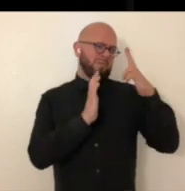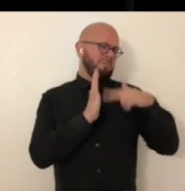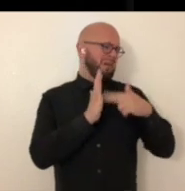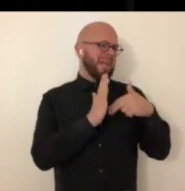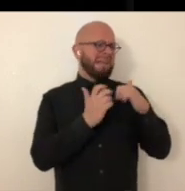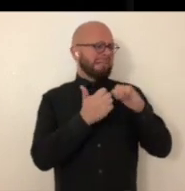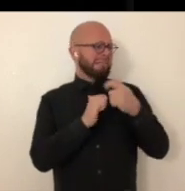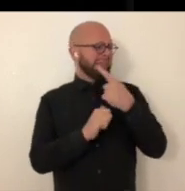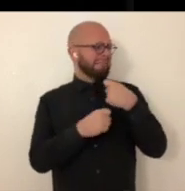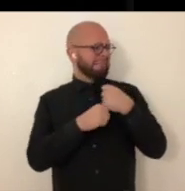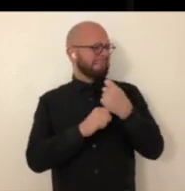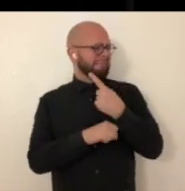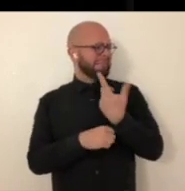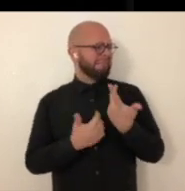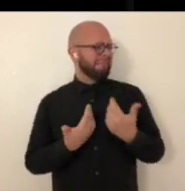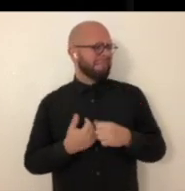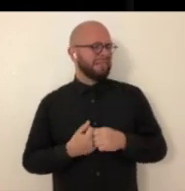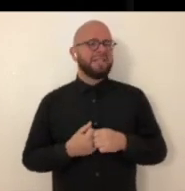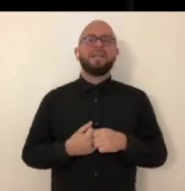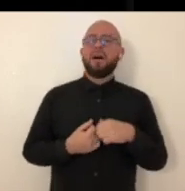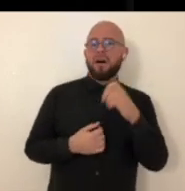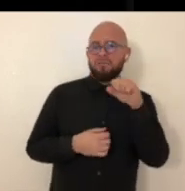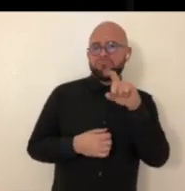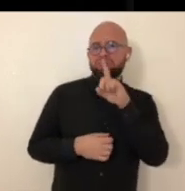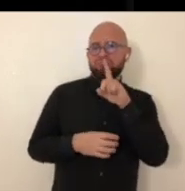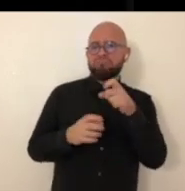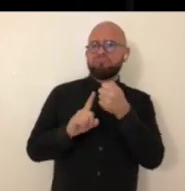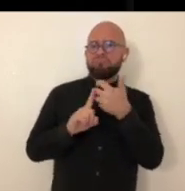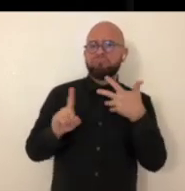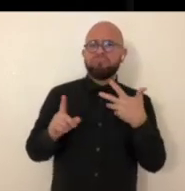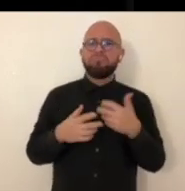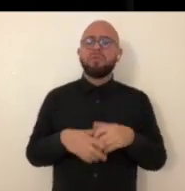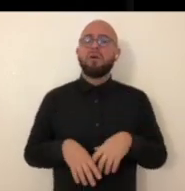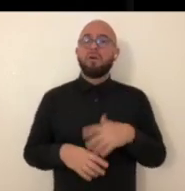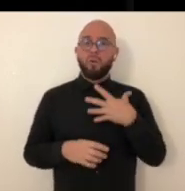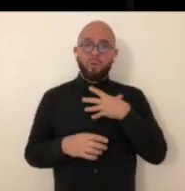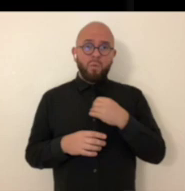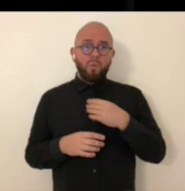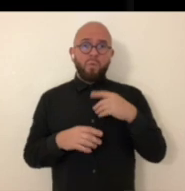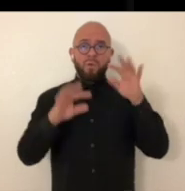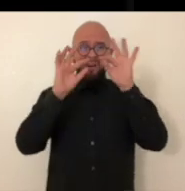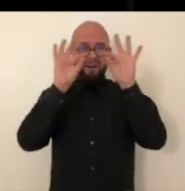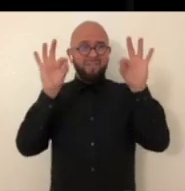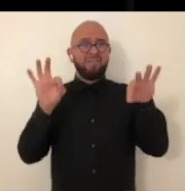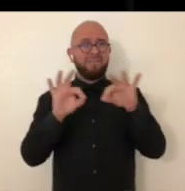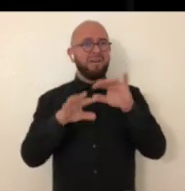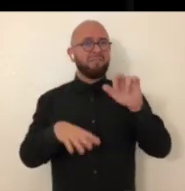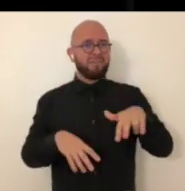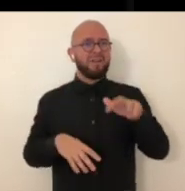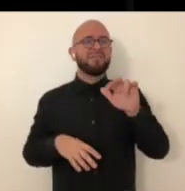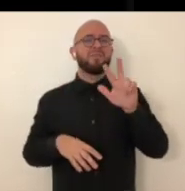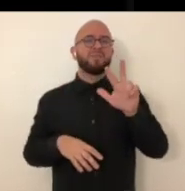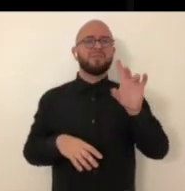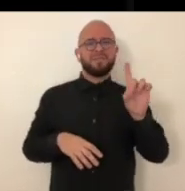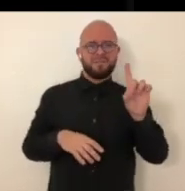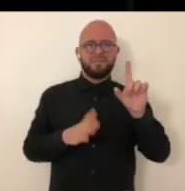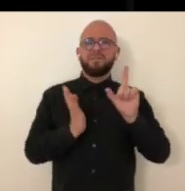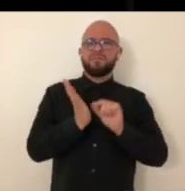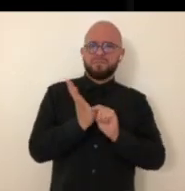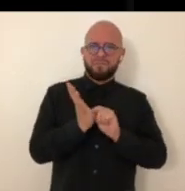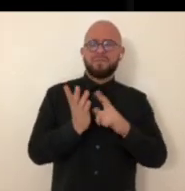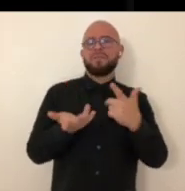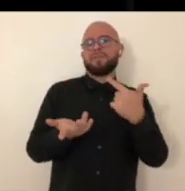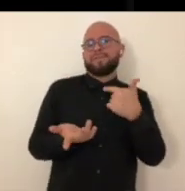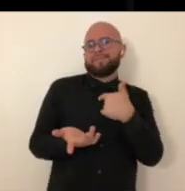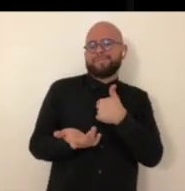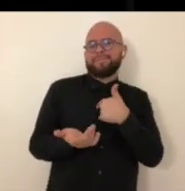is it like 3D printing combined with painting what how did you make create this work yeah definitely uh so the frame